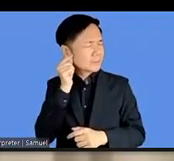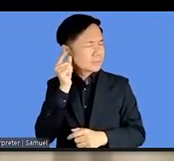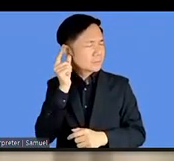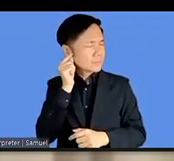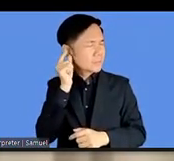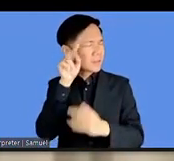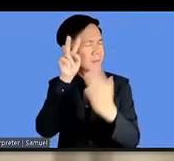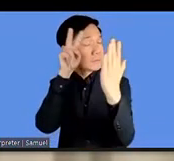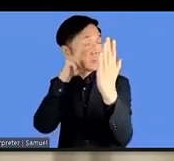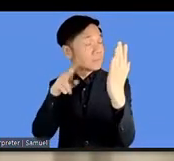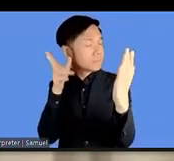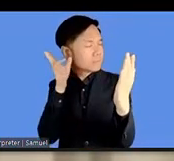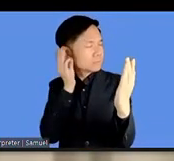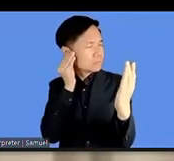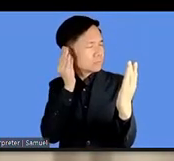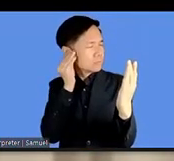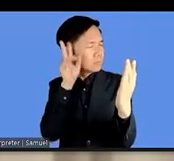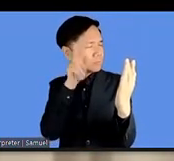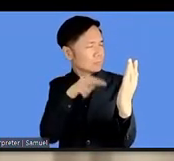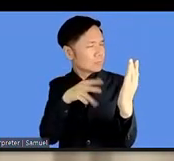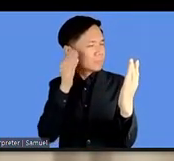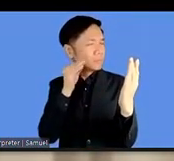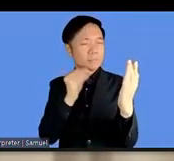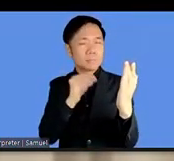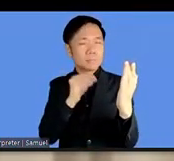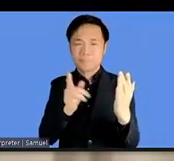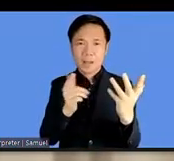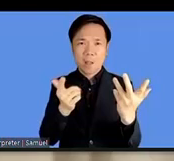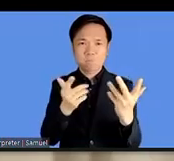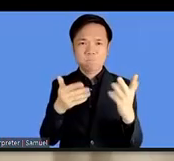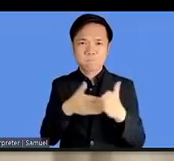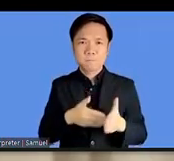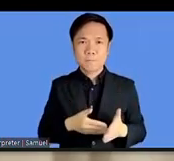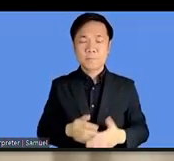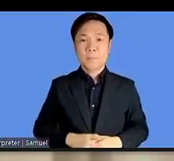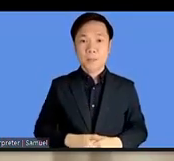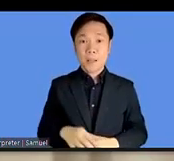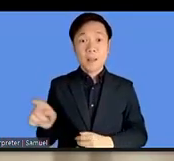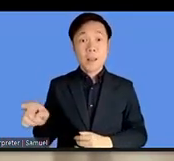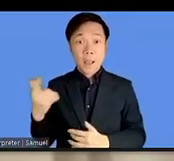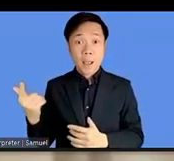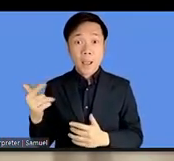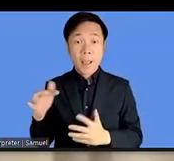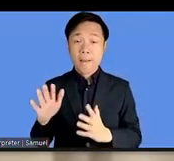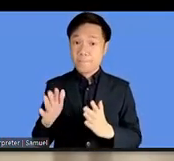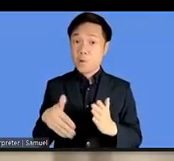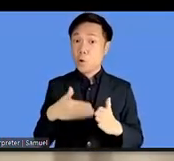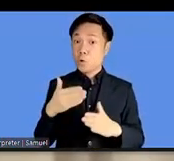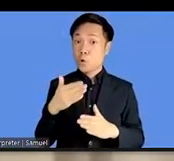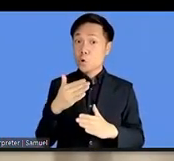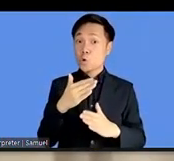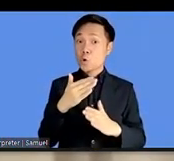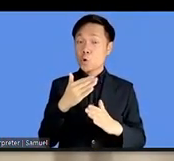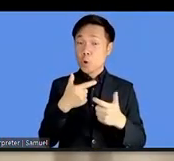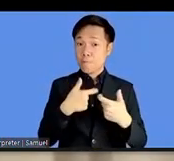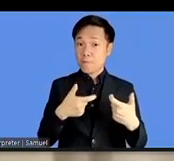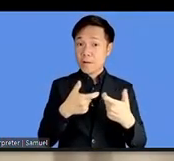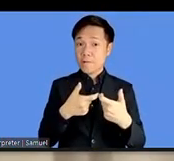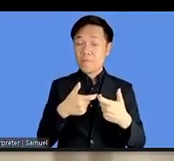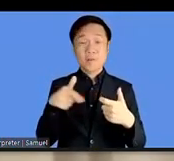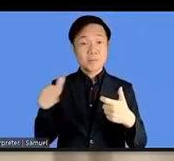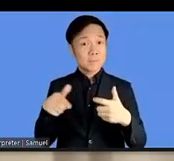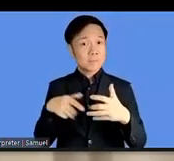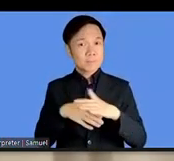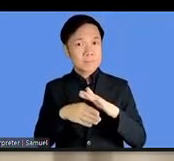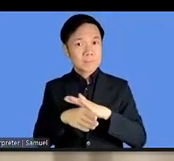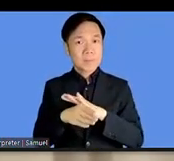something that i've seen on different conferences which are specifically for persons with disability is to have this schedule